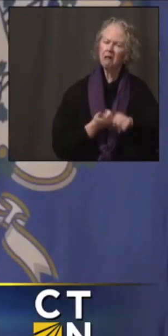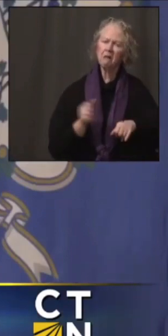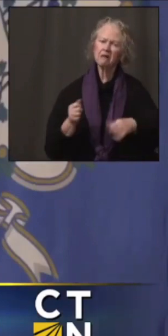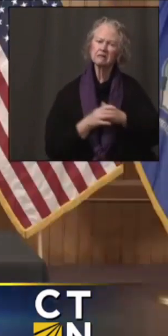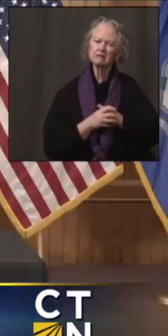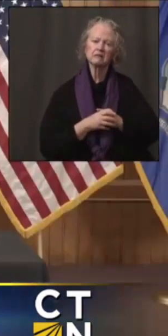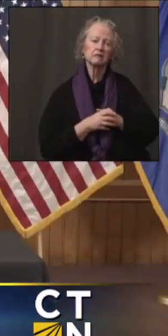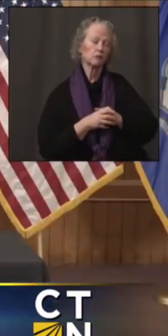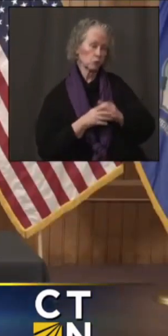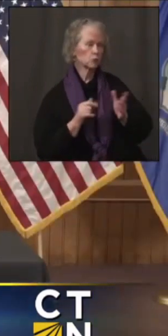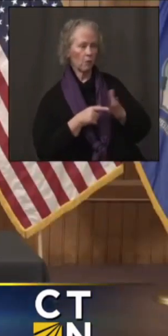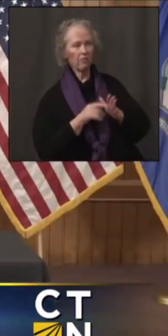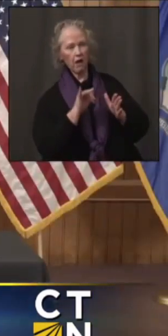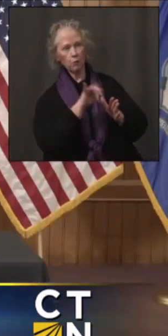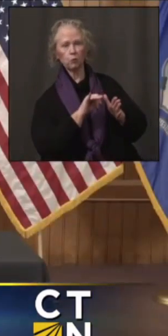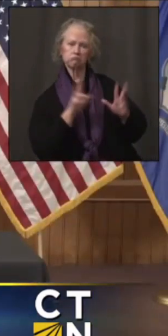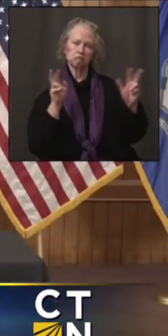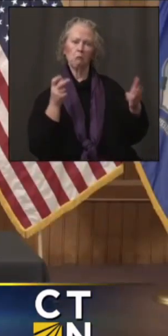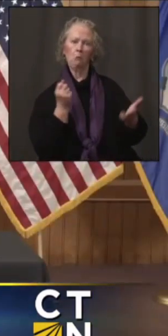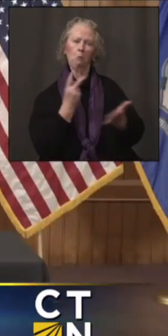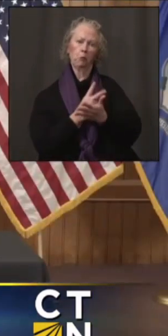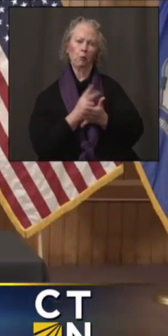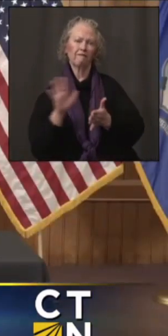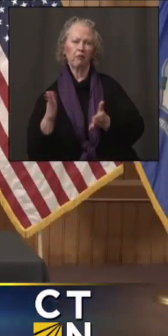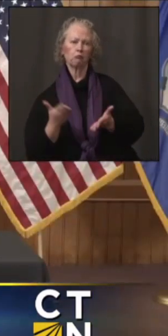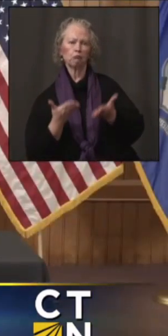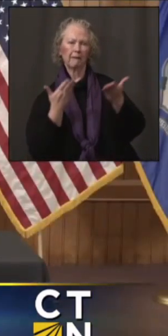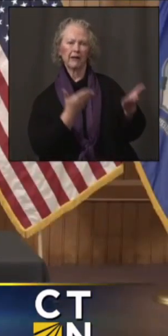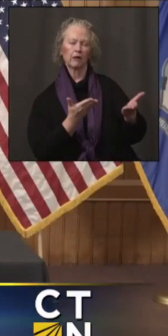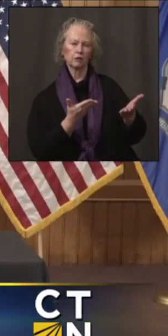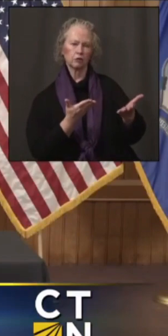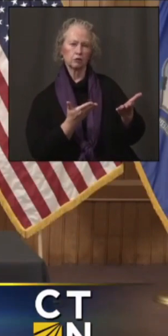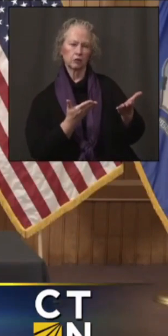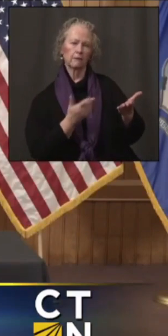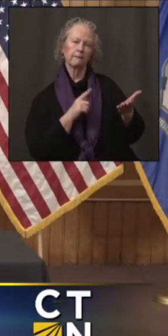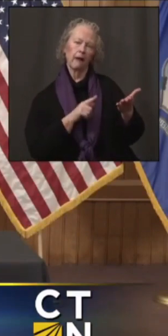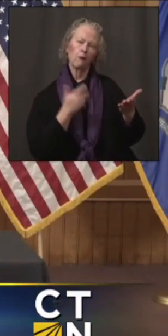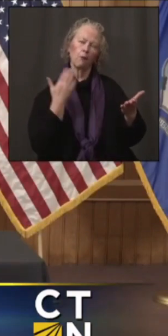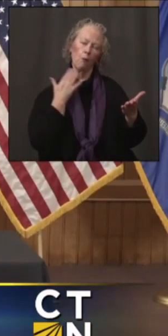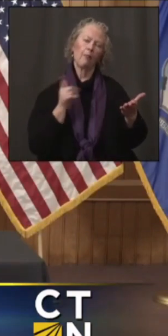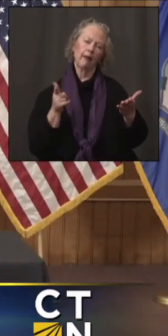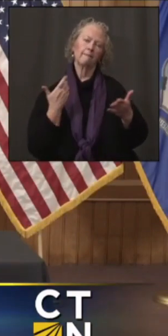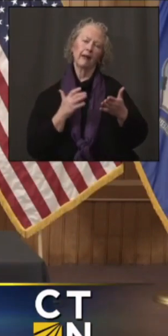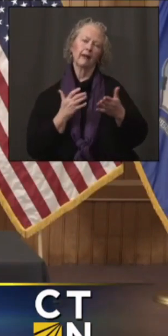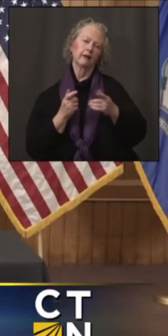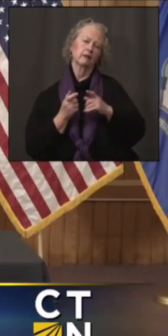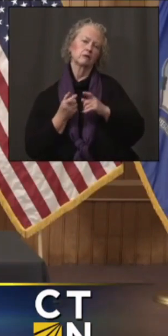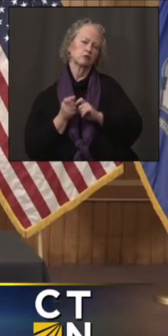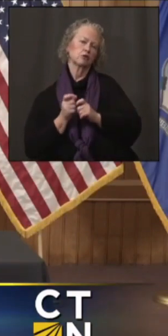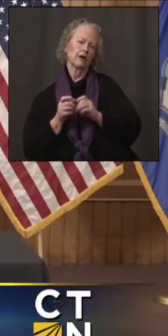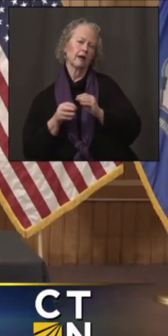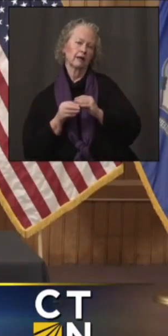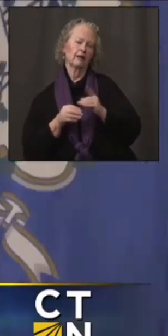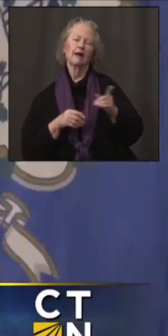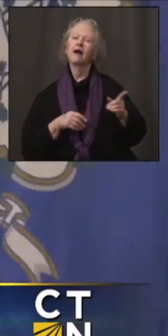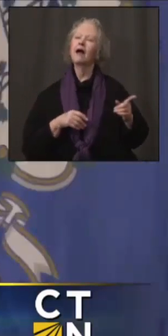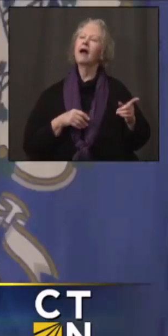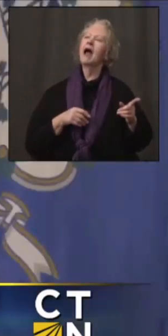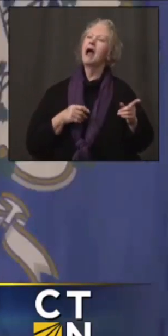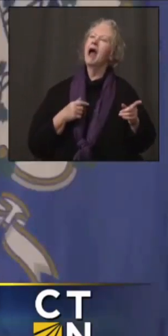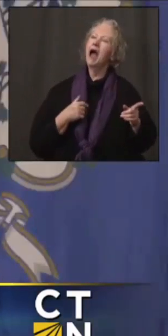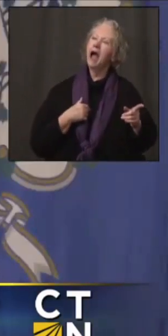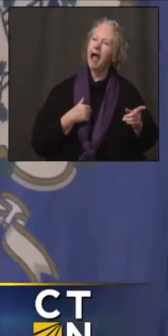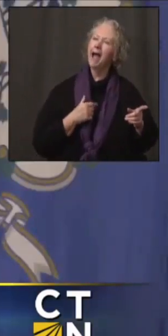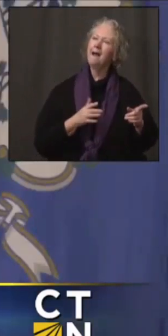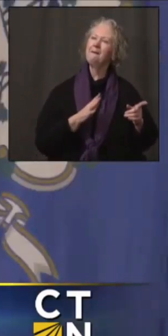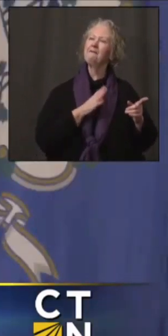Okay. So you are formally kind of approving that part of the recommendation, knowing that there's still some more of the recommendation to come. Uh, I'm formally approving